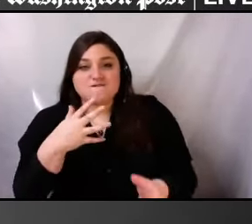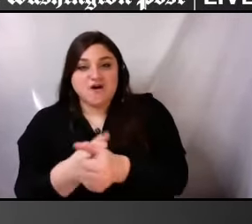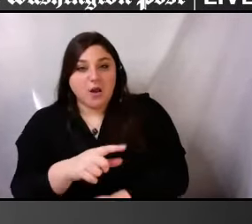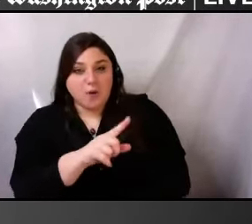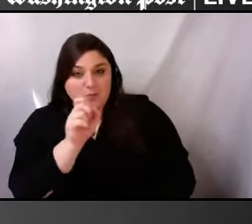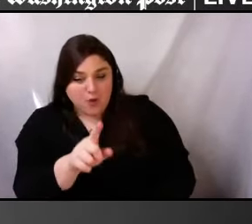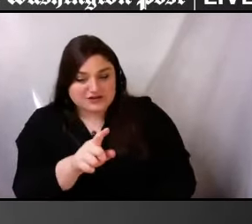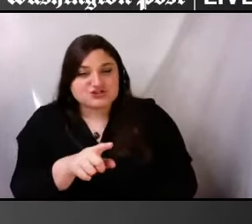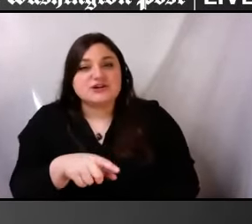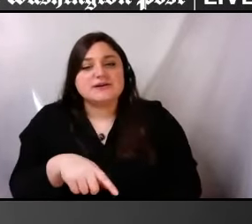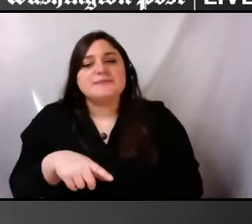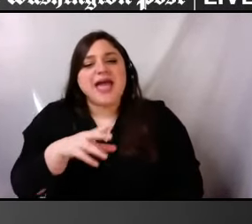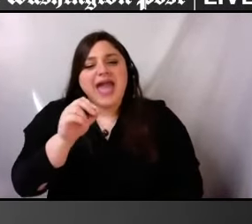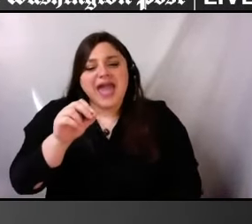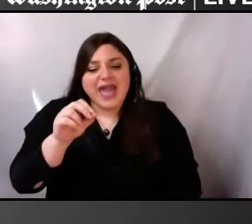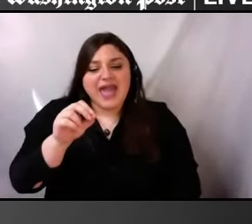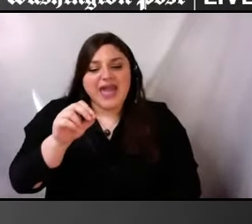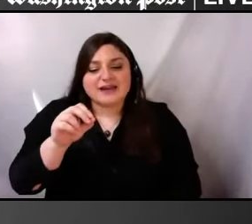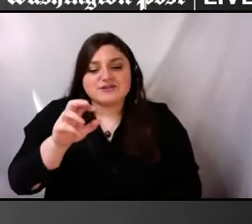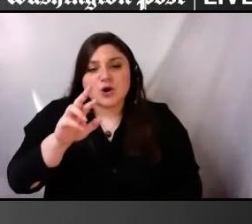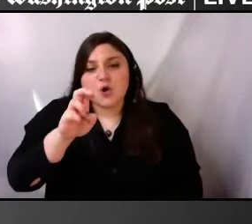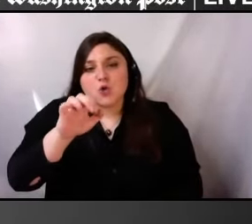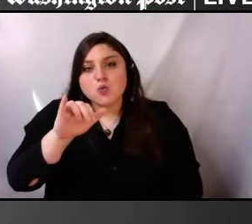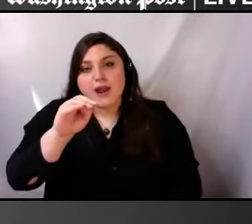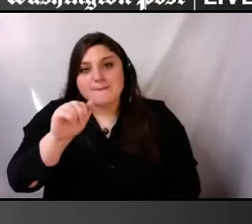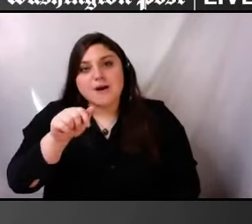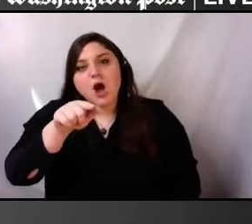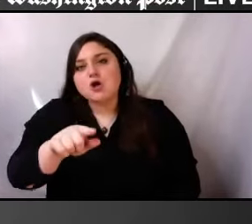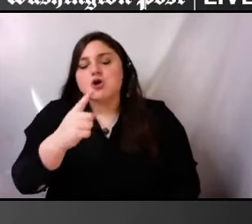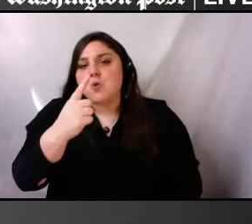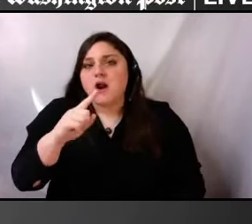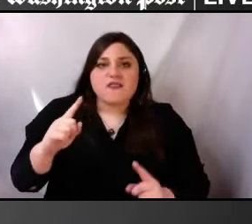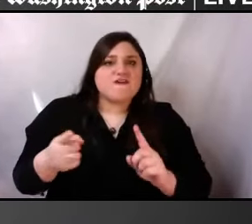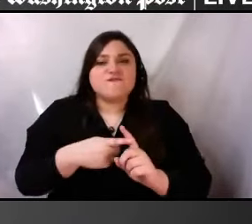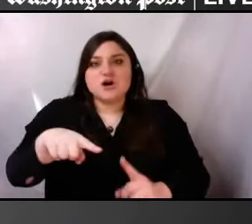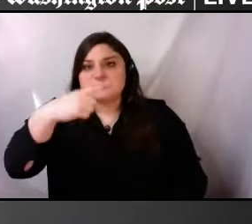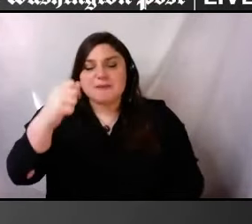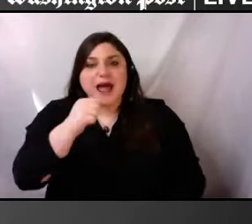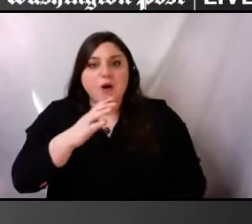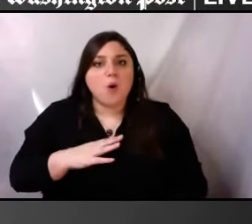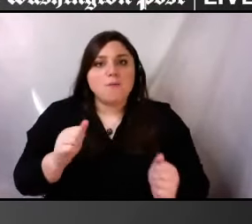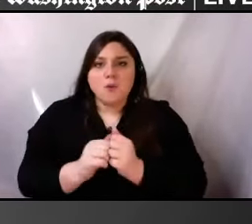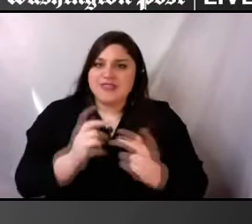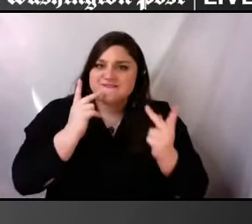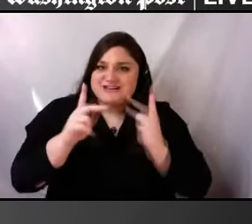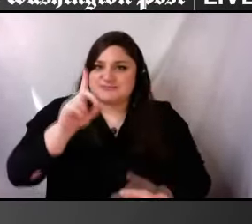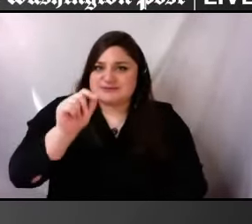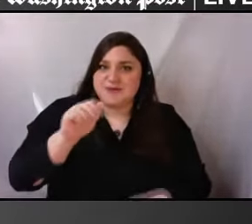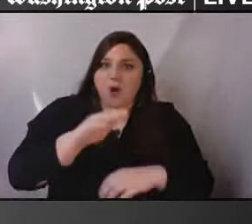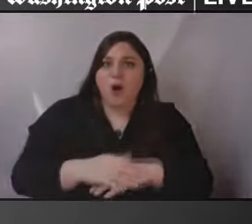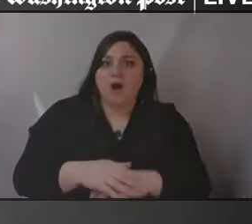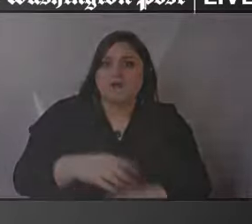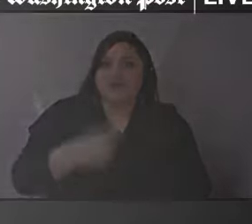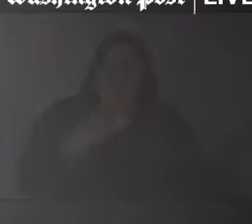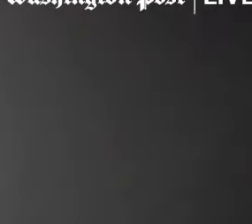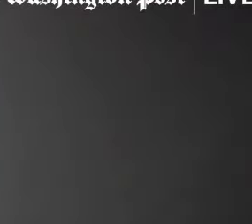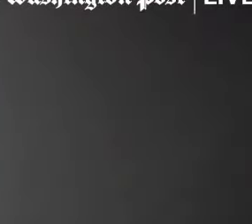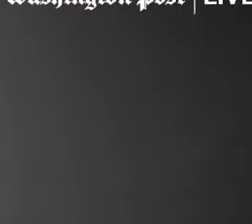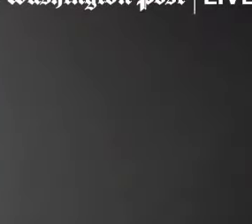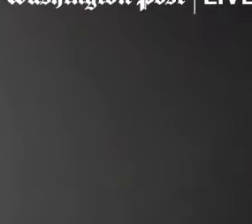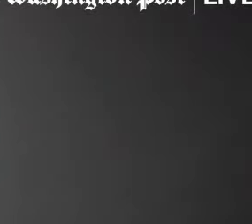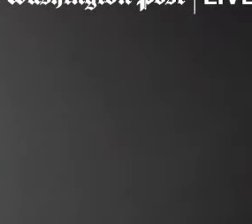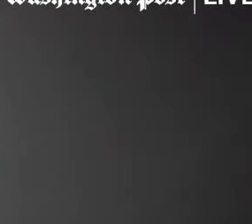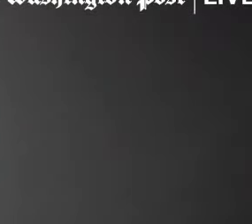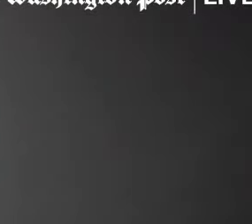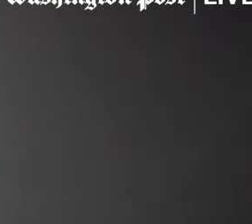visible disability to be on that Oscar red carpet, that iconic scene. Tell me personally what it meant to be that first and also what it means to be